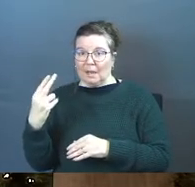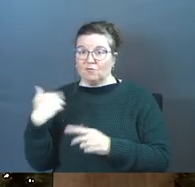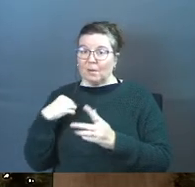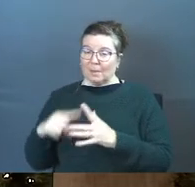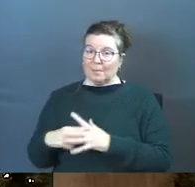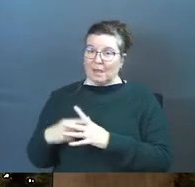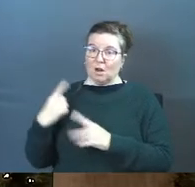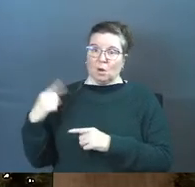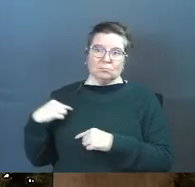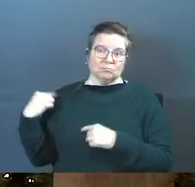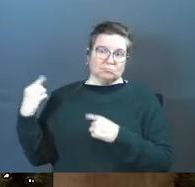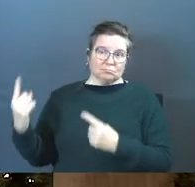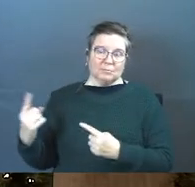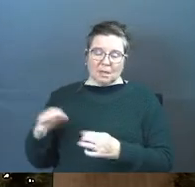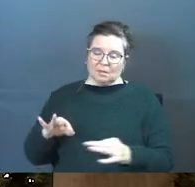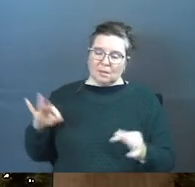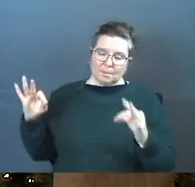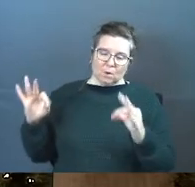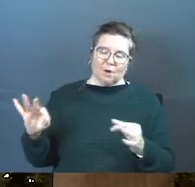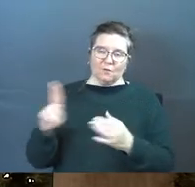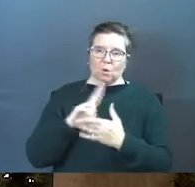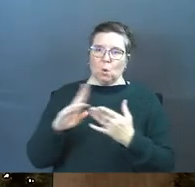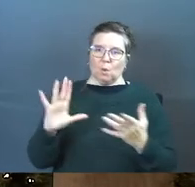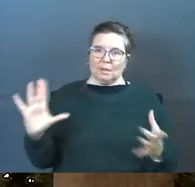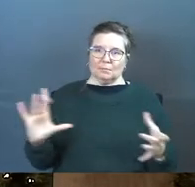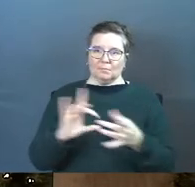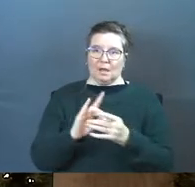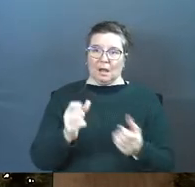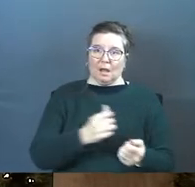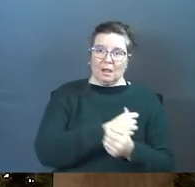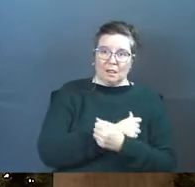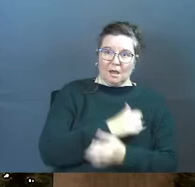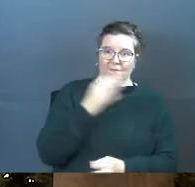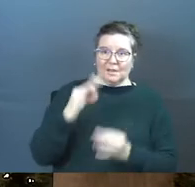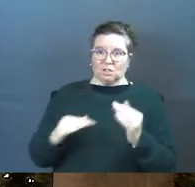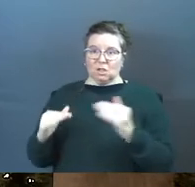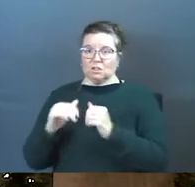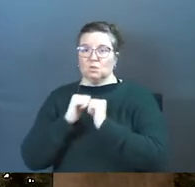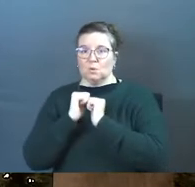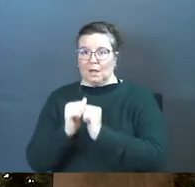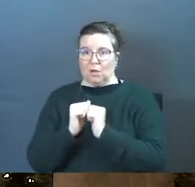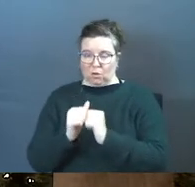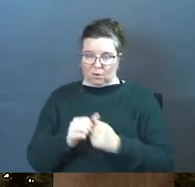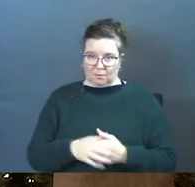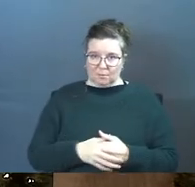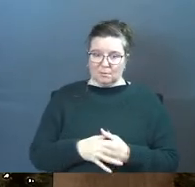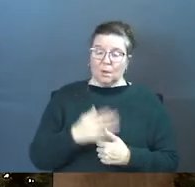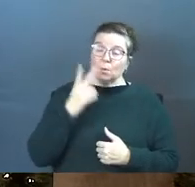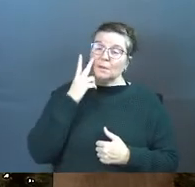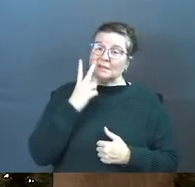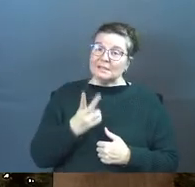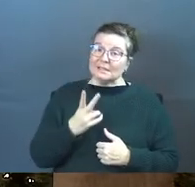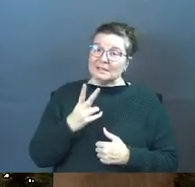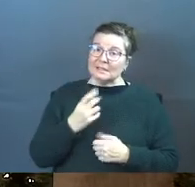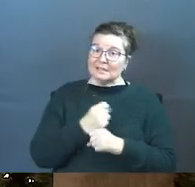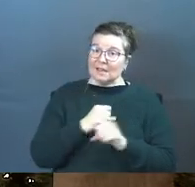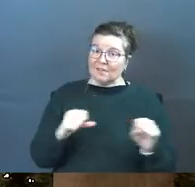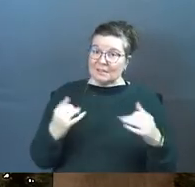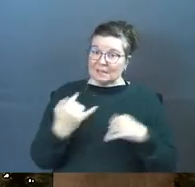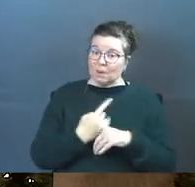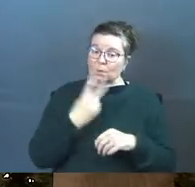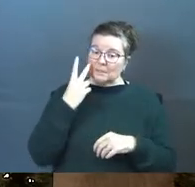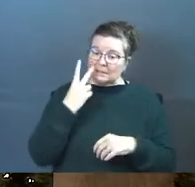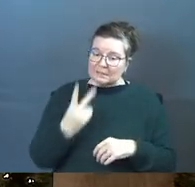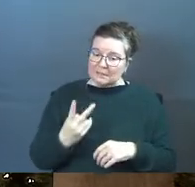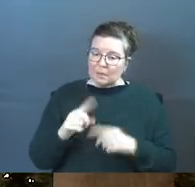has always been the perfect holy combination of love and justice together. And what you're going to see in salvation today,